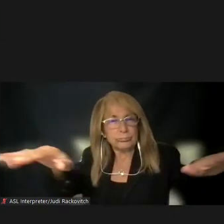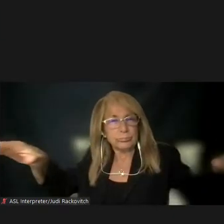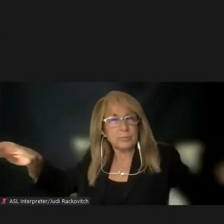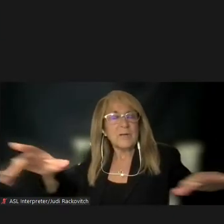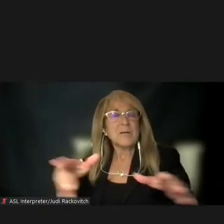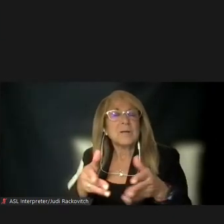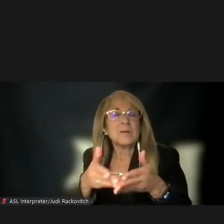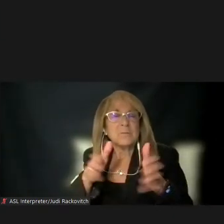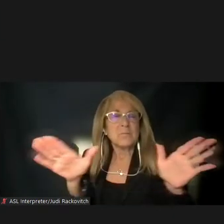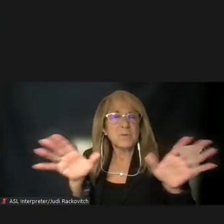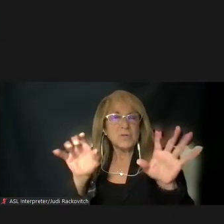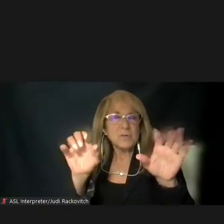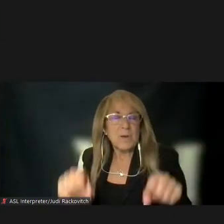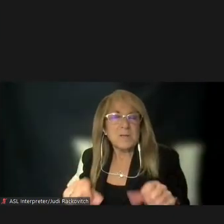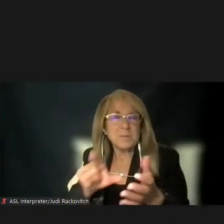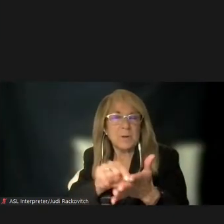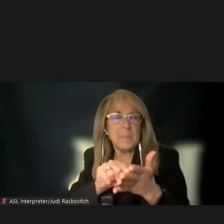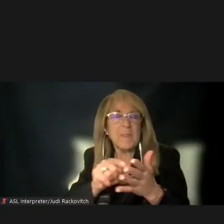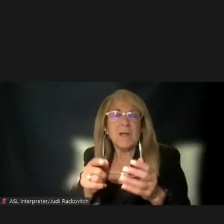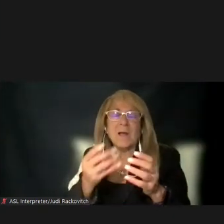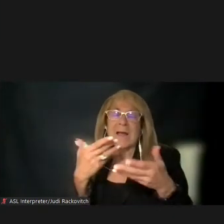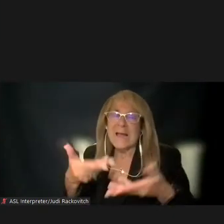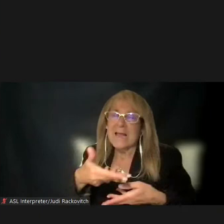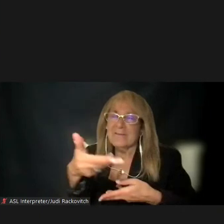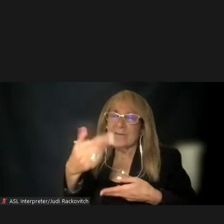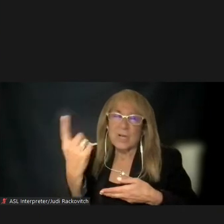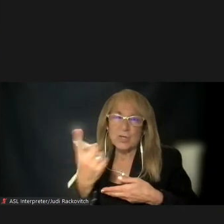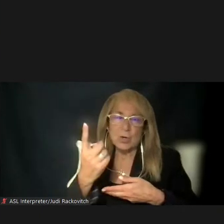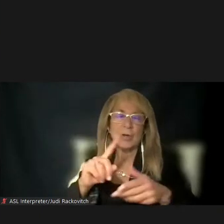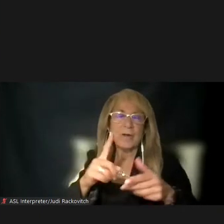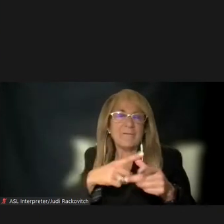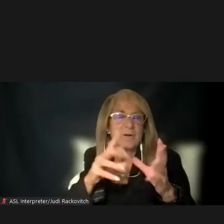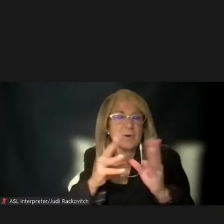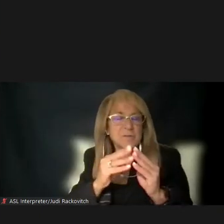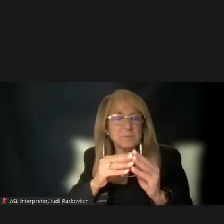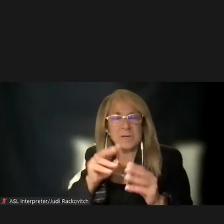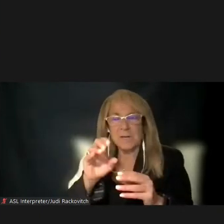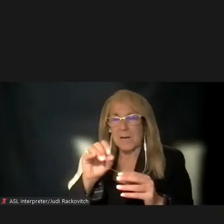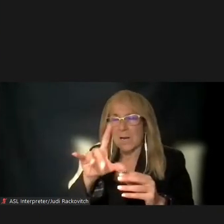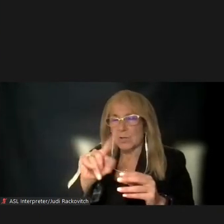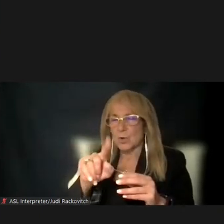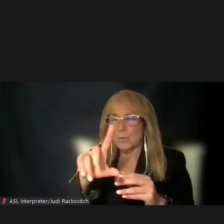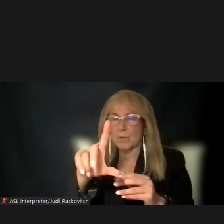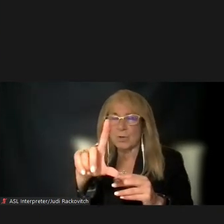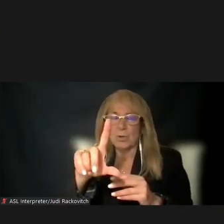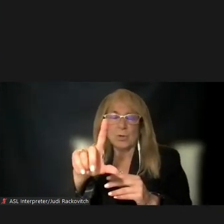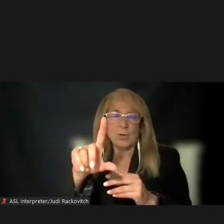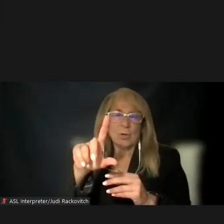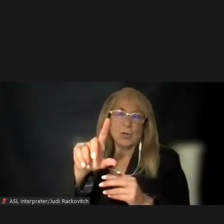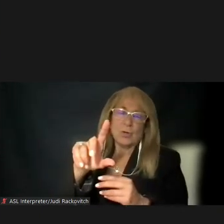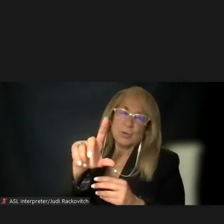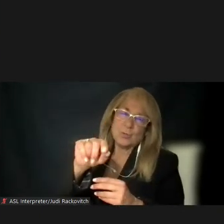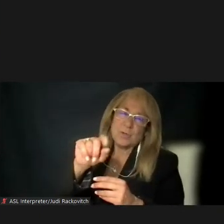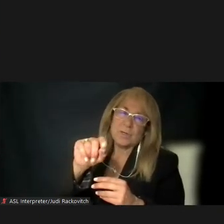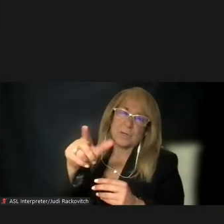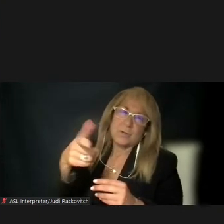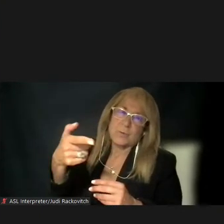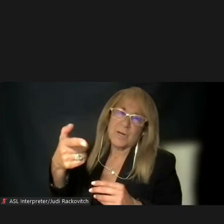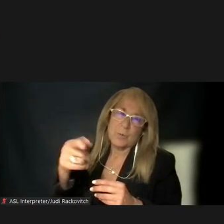by invitation only, and the first meeting will convene in October 2021. Potential participants will be contacted in advance.